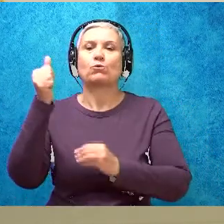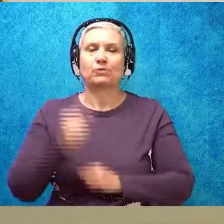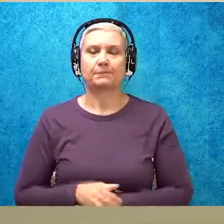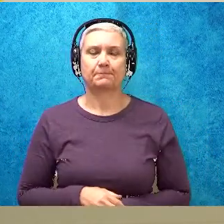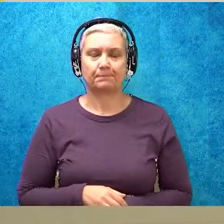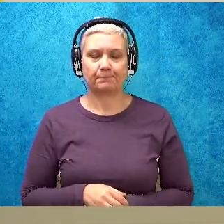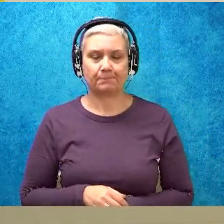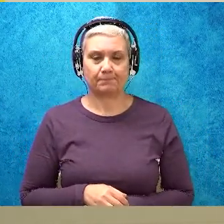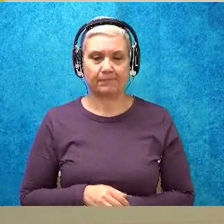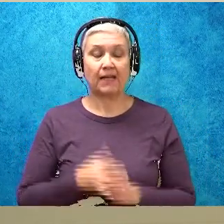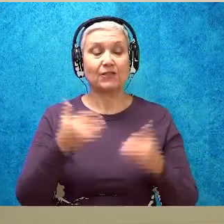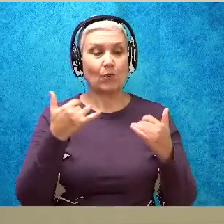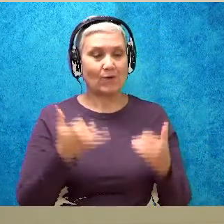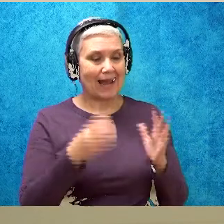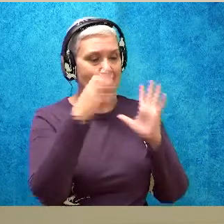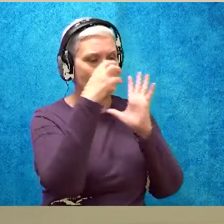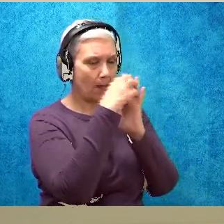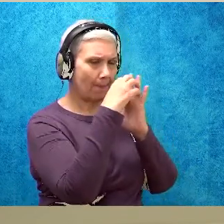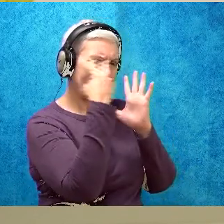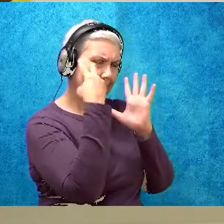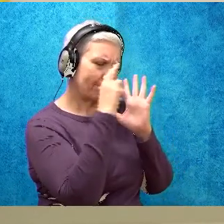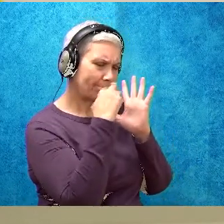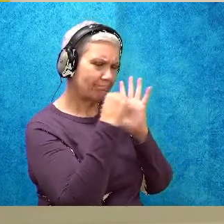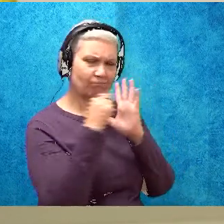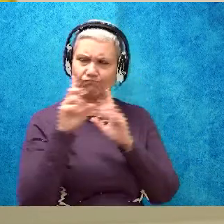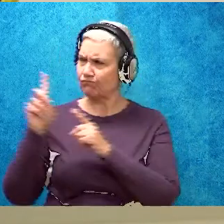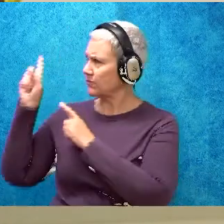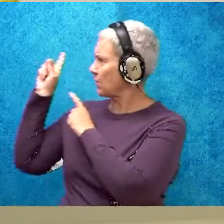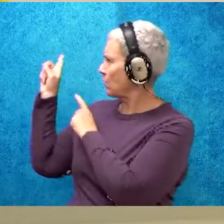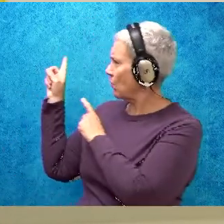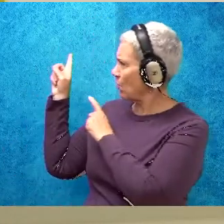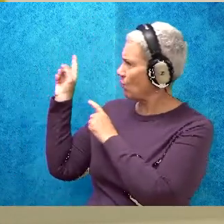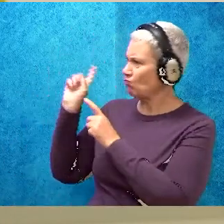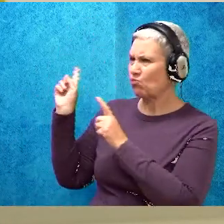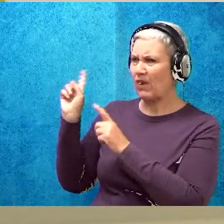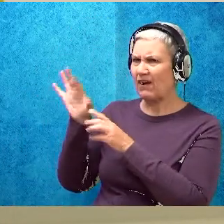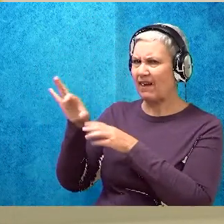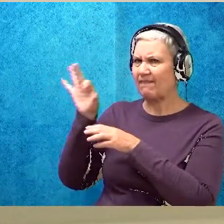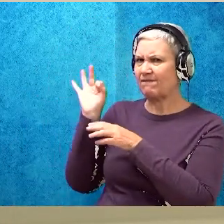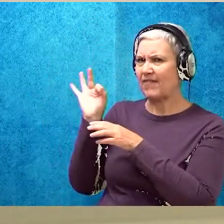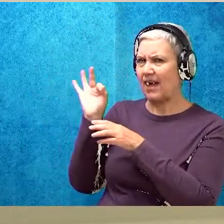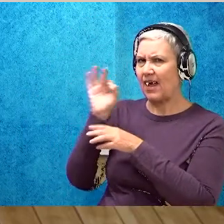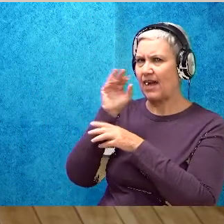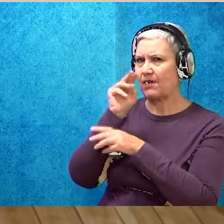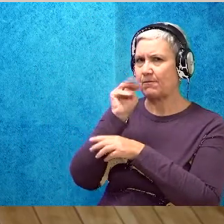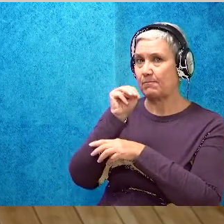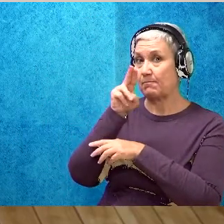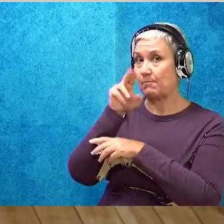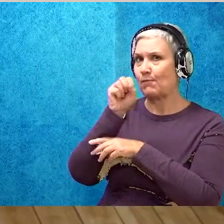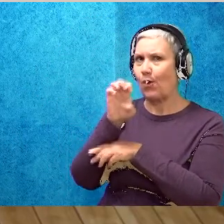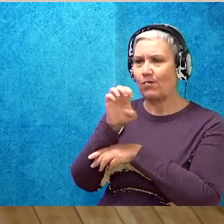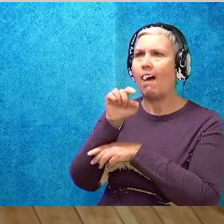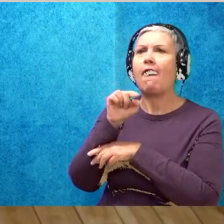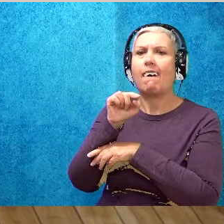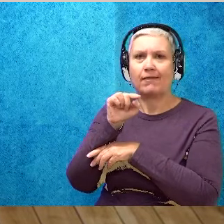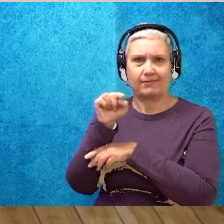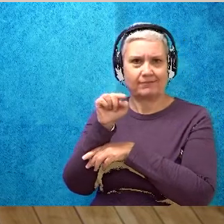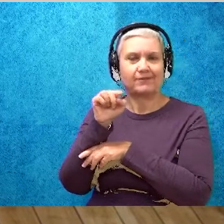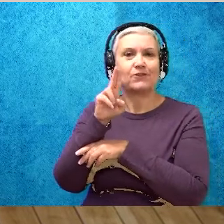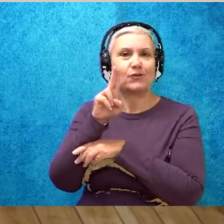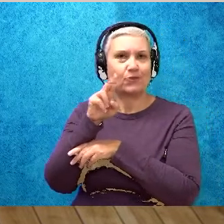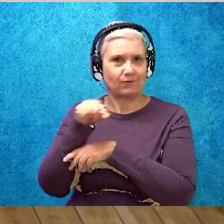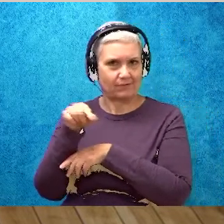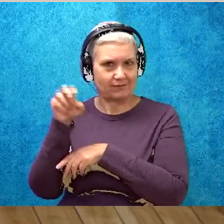U, U blank E spelling. Let's see. Let me look at the first sentence. I see muse. Oh, I see a